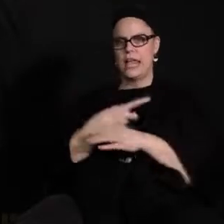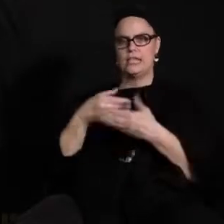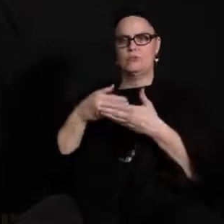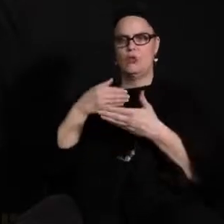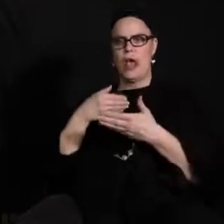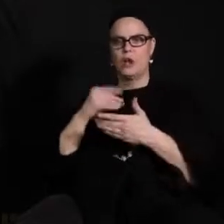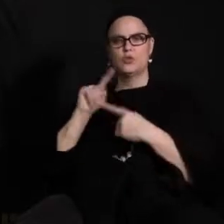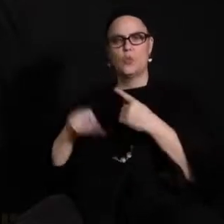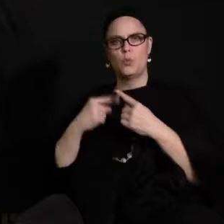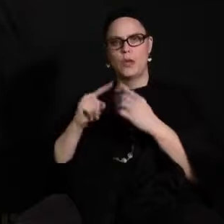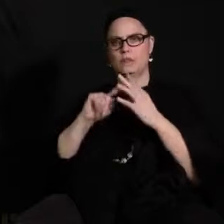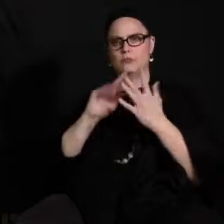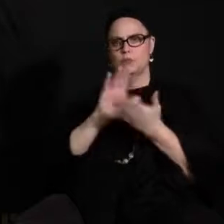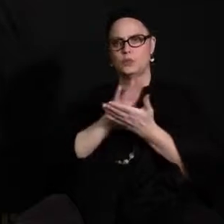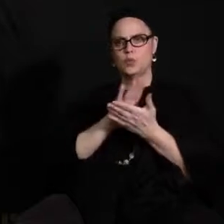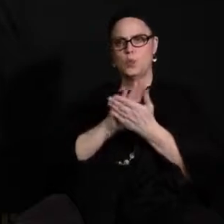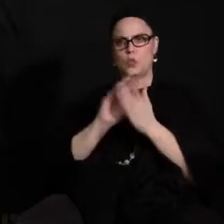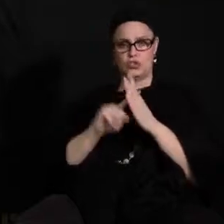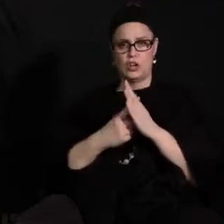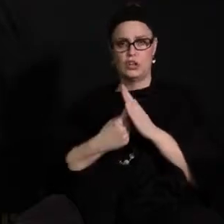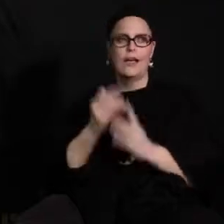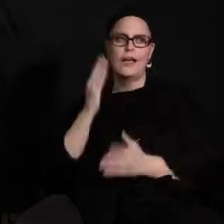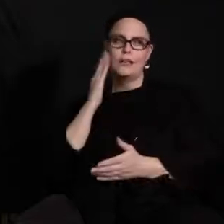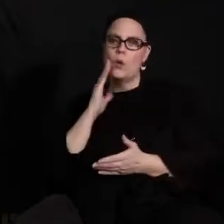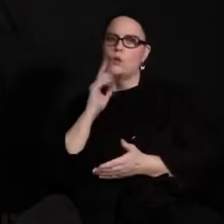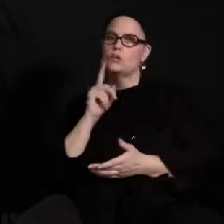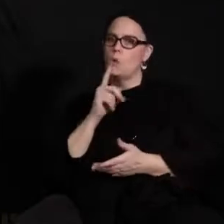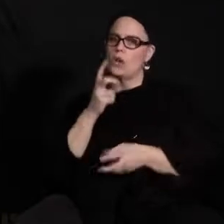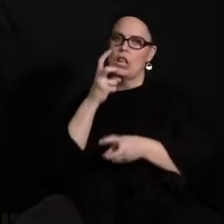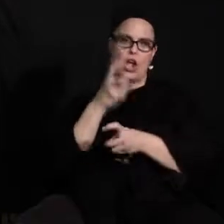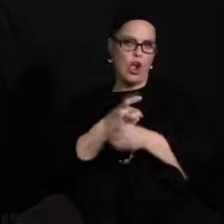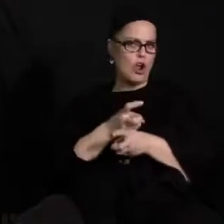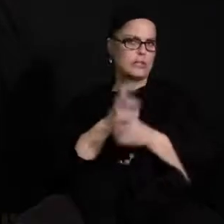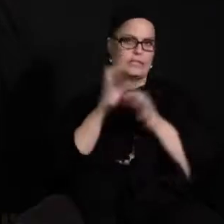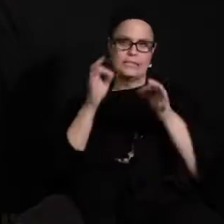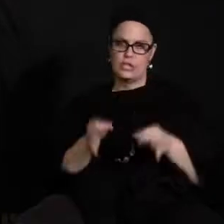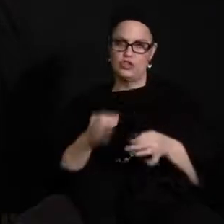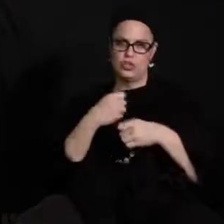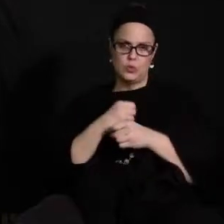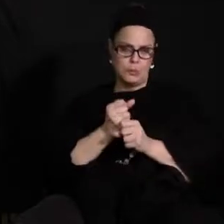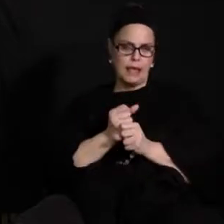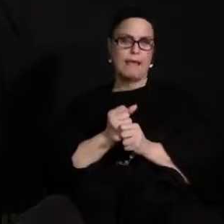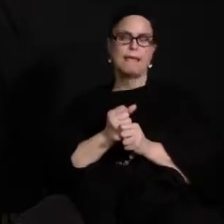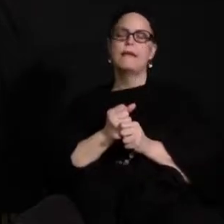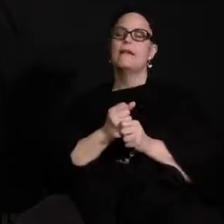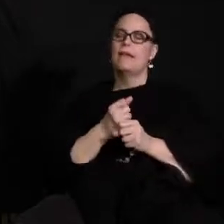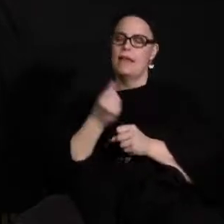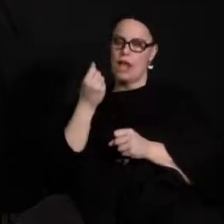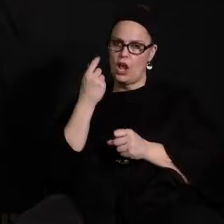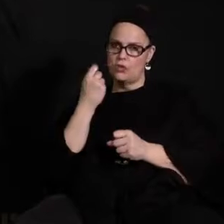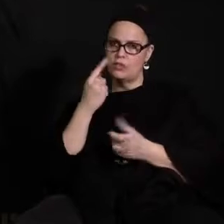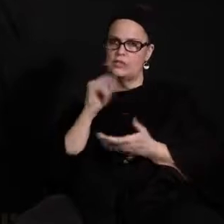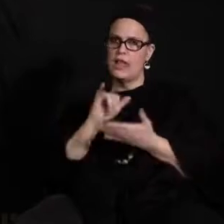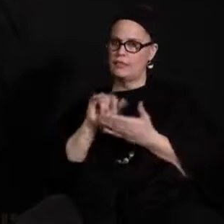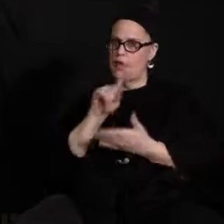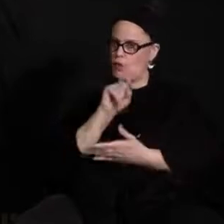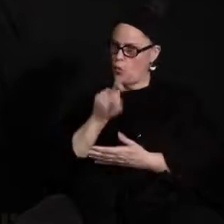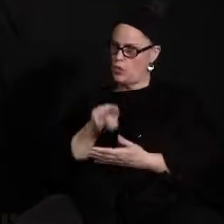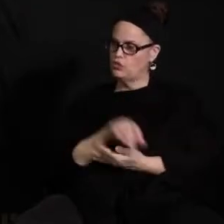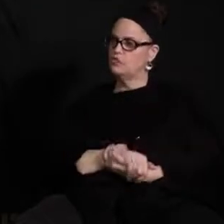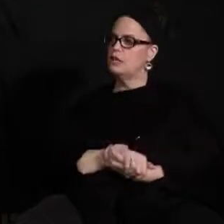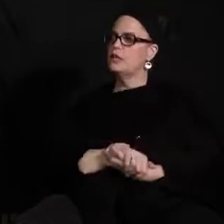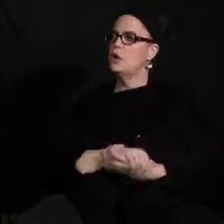rita thanks for the question we know this is a difficult uh decision to make for some families and i appreciate the question we are uh